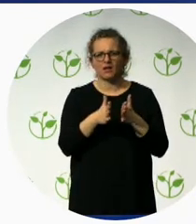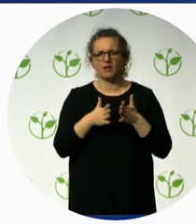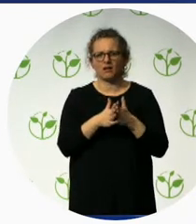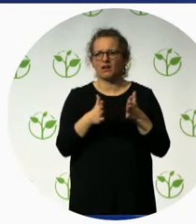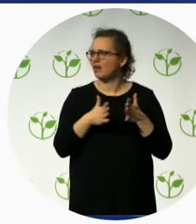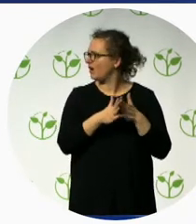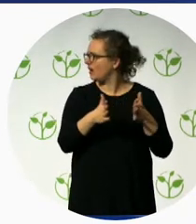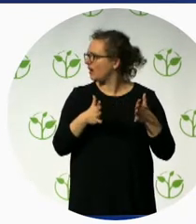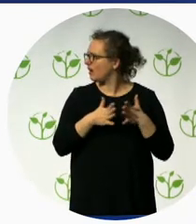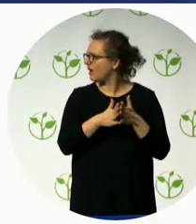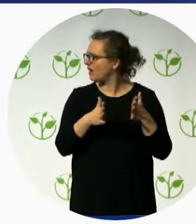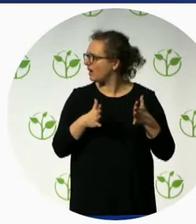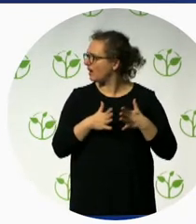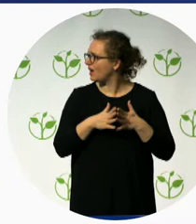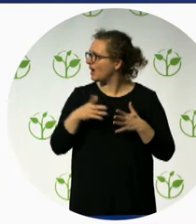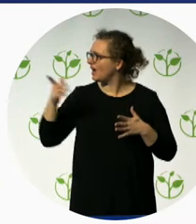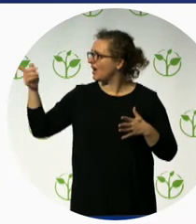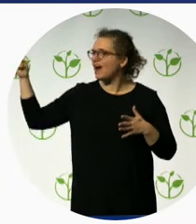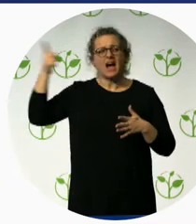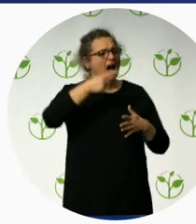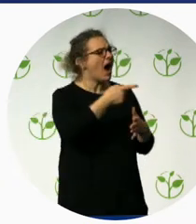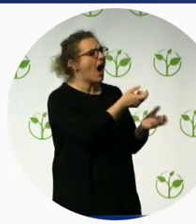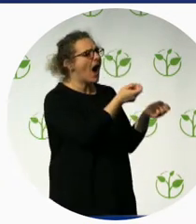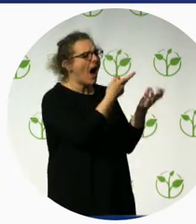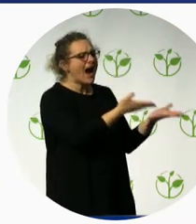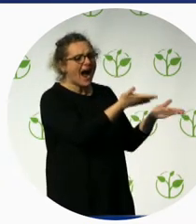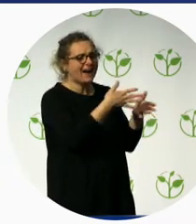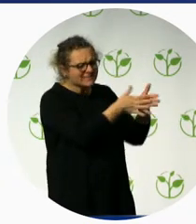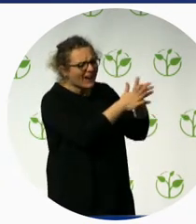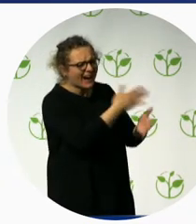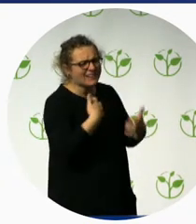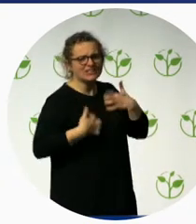Yes, please. Sorry. Okay. Thank you.